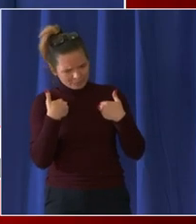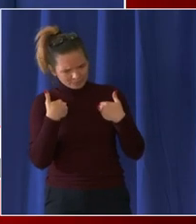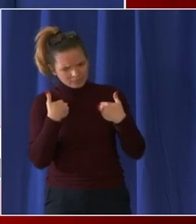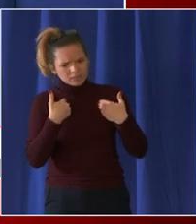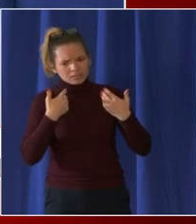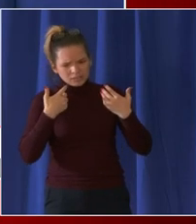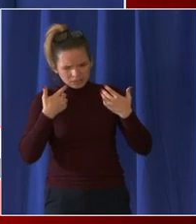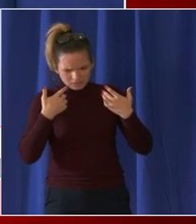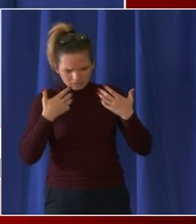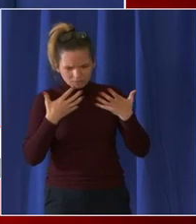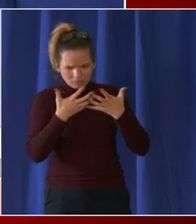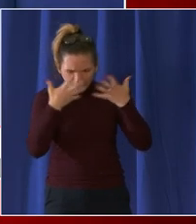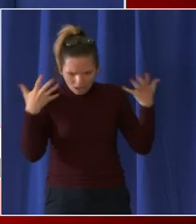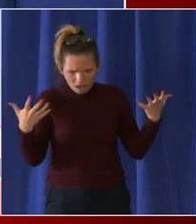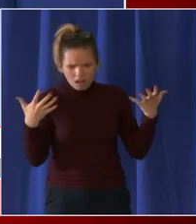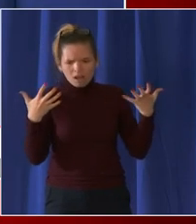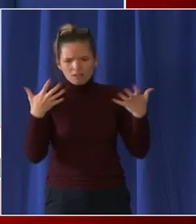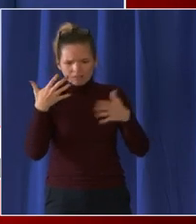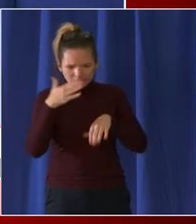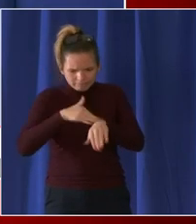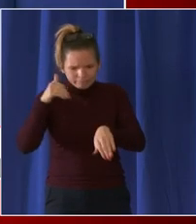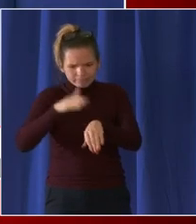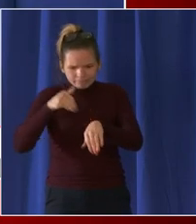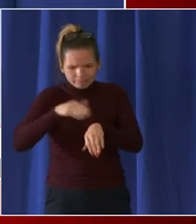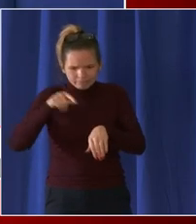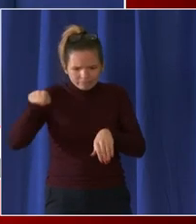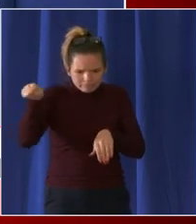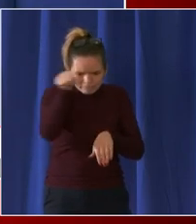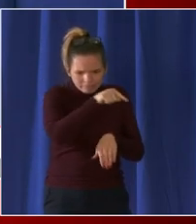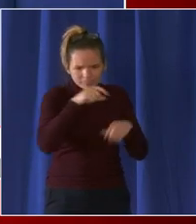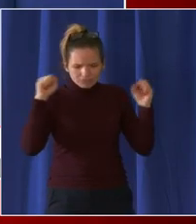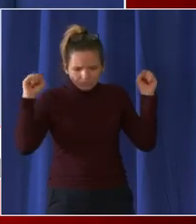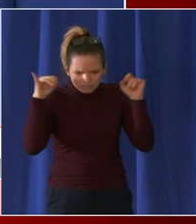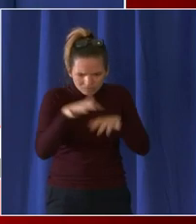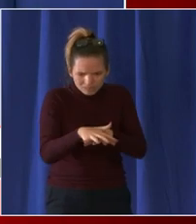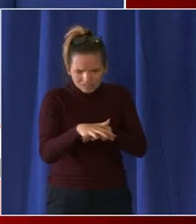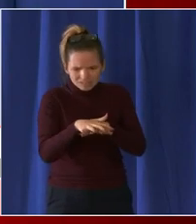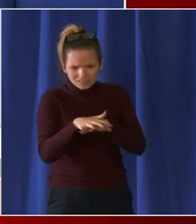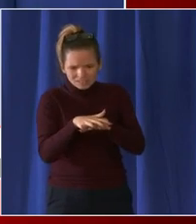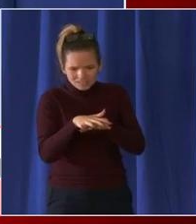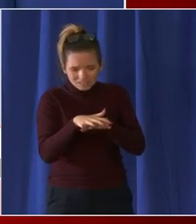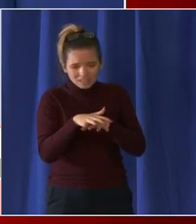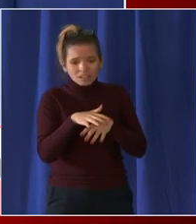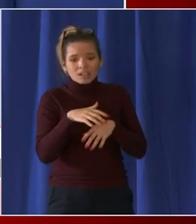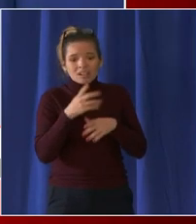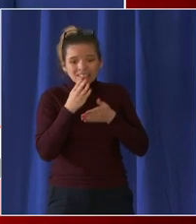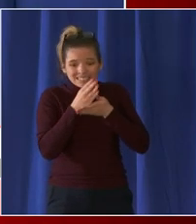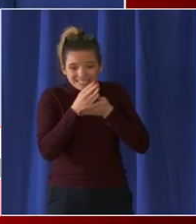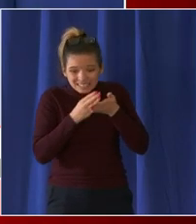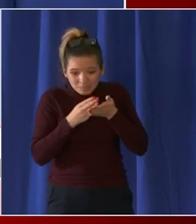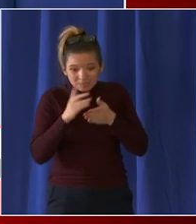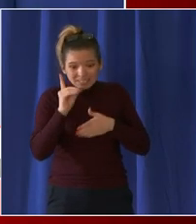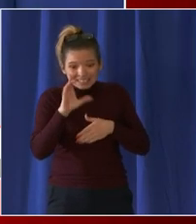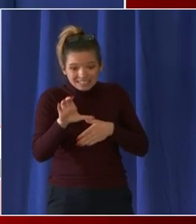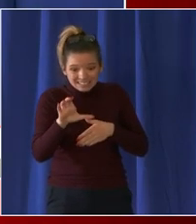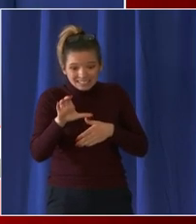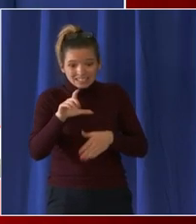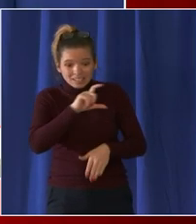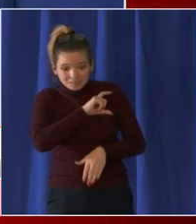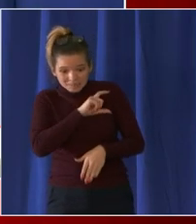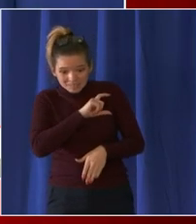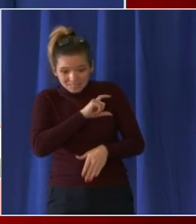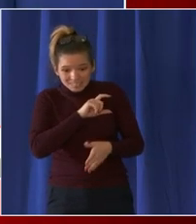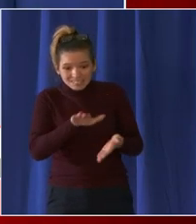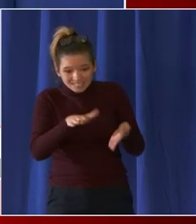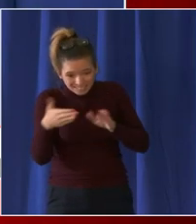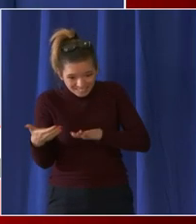uh subsequently some metropolitan police officers died and that's believed to be perhaps connected to their